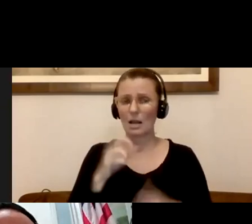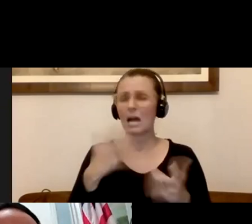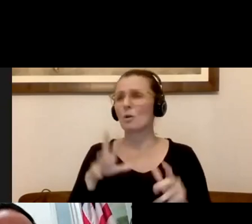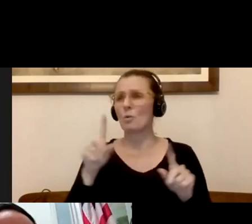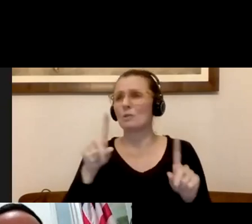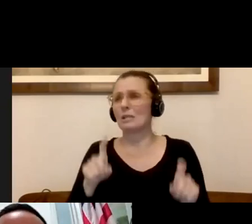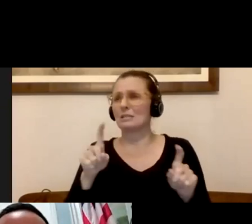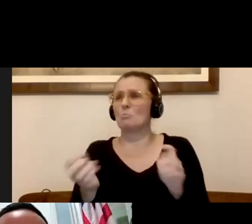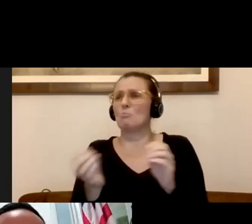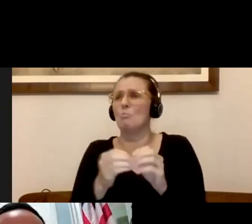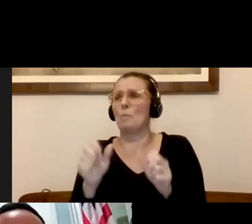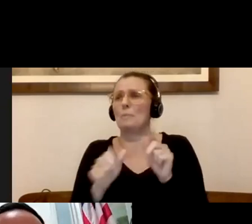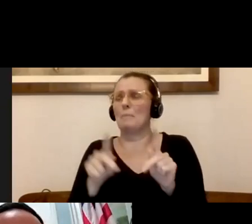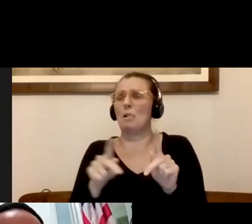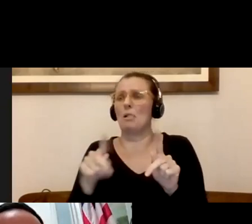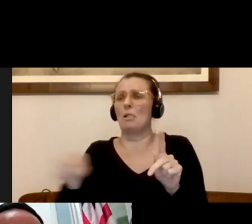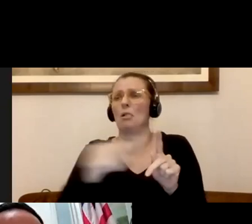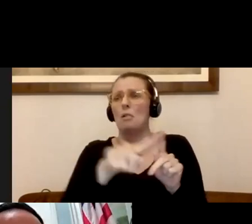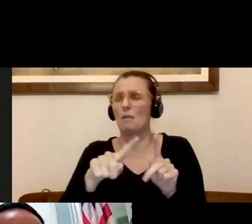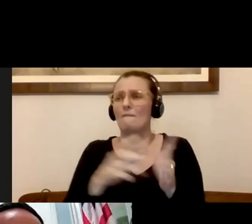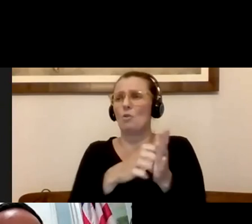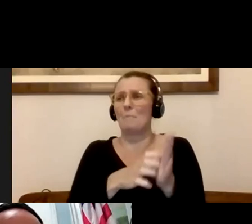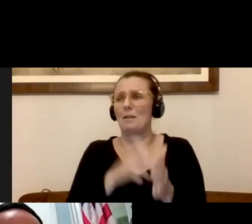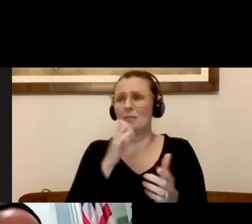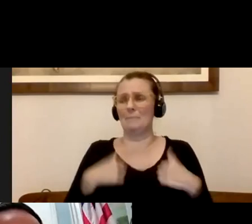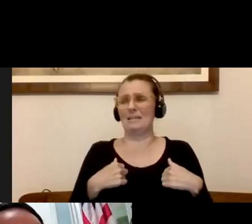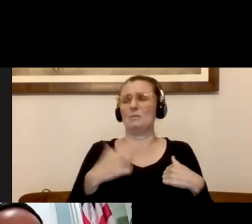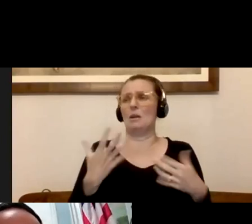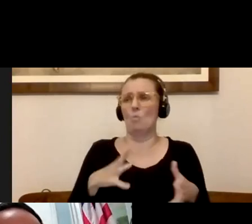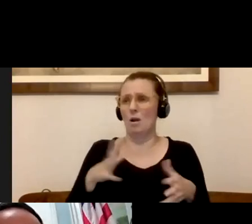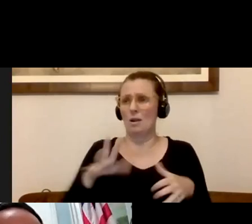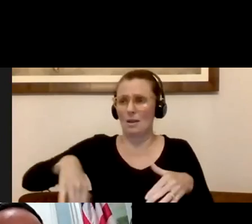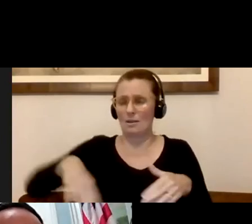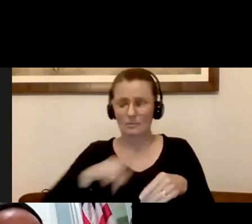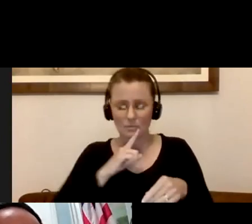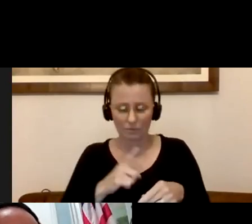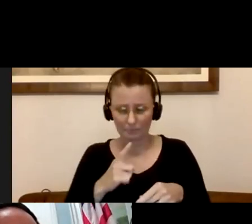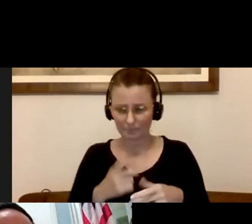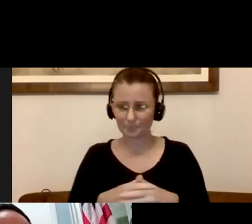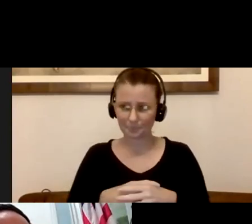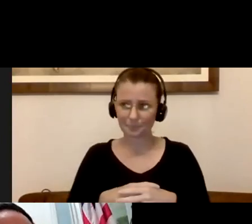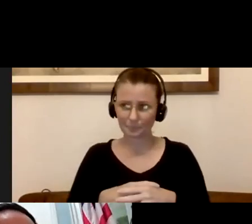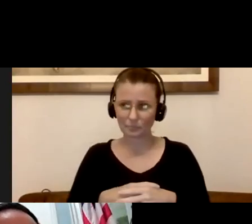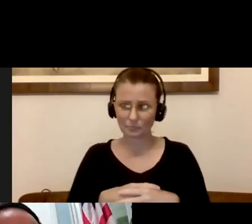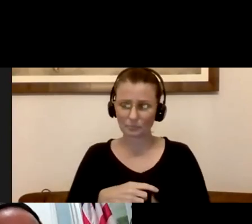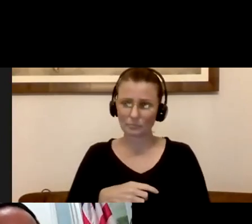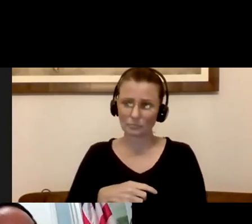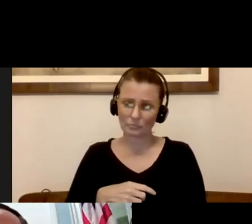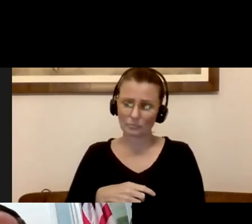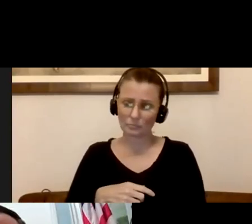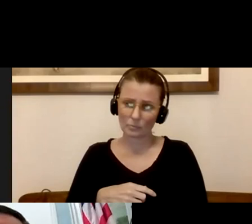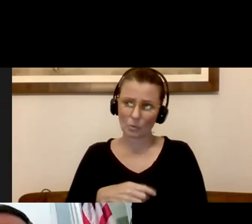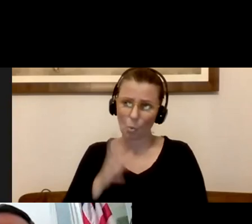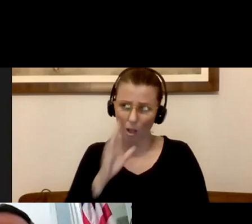are more vulnerable. The 3,500 you heard about was, uh, was tests we got to help expand our testing efforts from the Cambridge Health Alliance out to the general public.